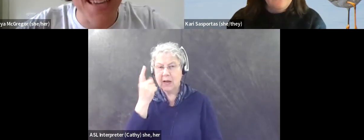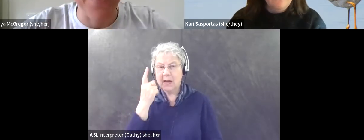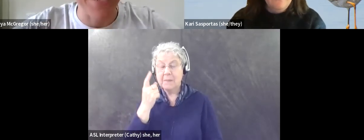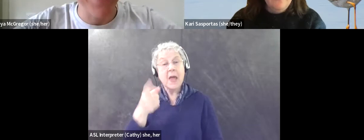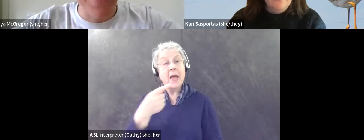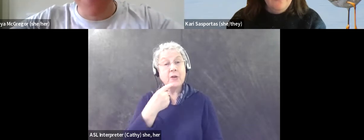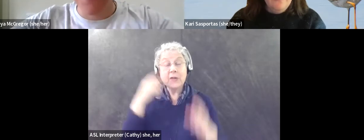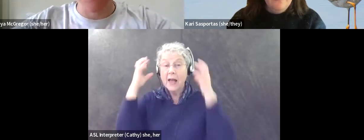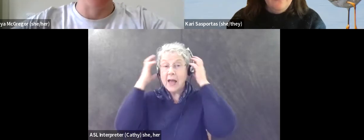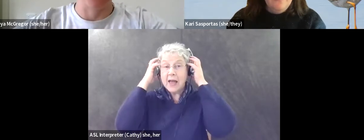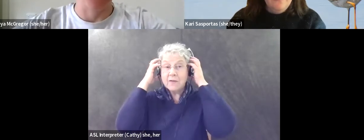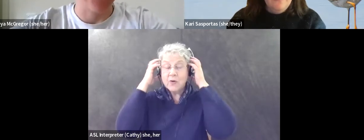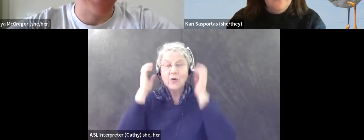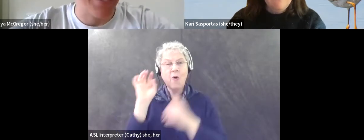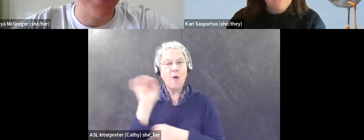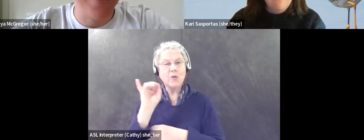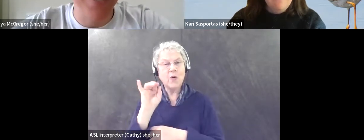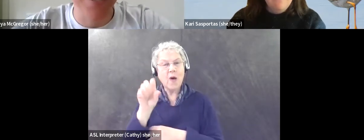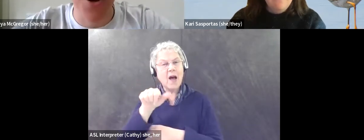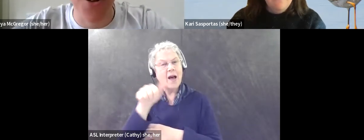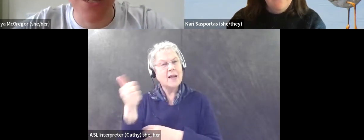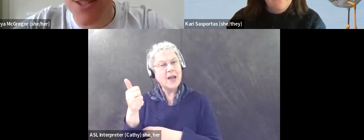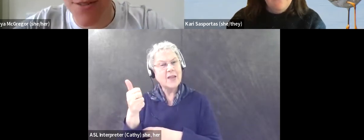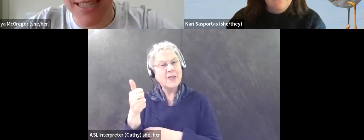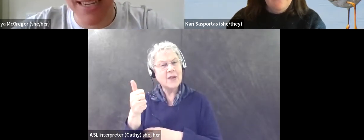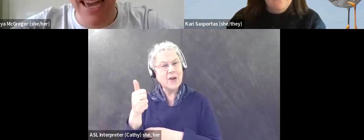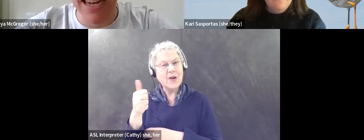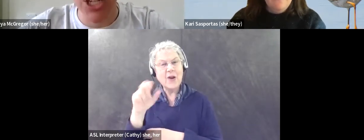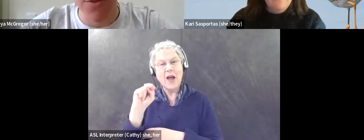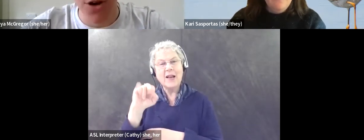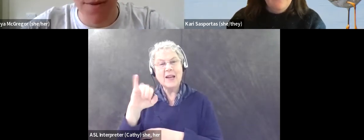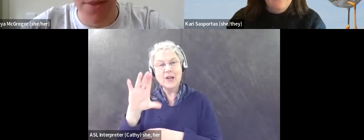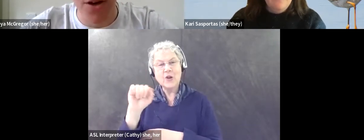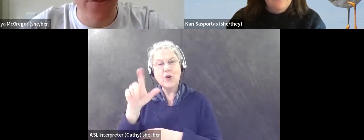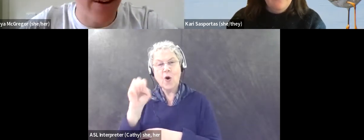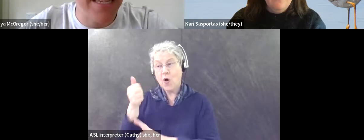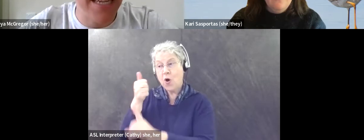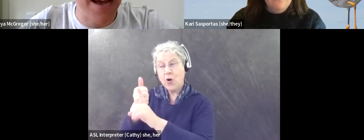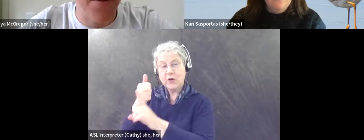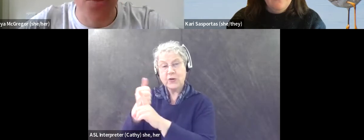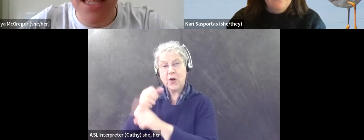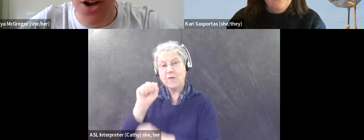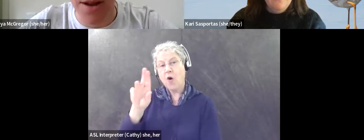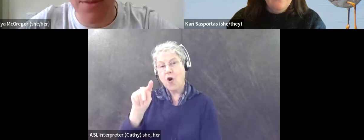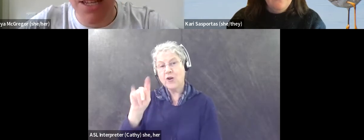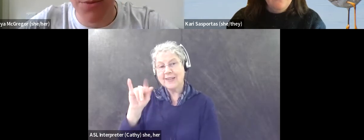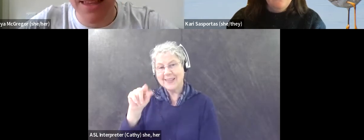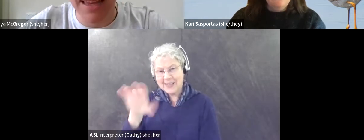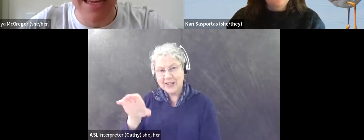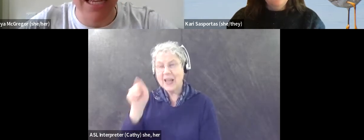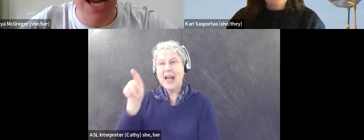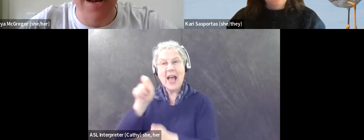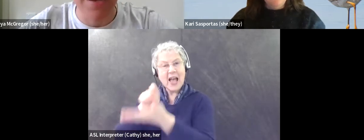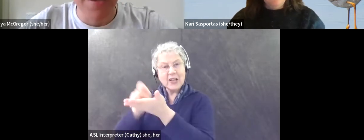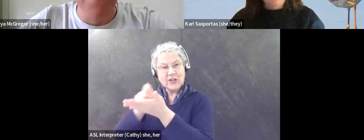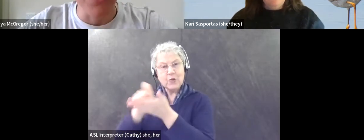headphones, another one of our wonderful birdability captains, Nicole is also autistic. And she wrote a blog for us a few months ago, and I'm just going to put